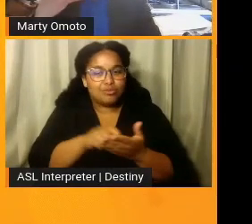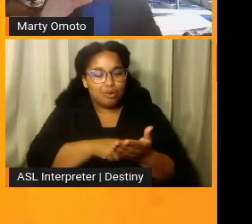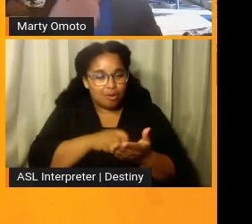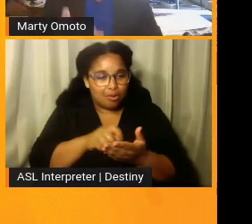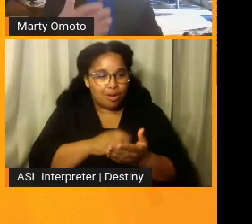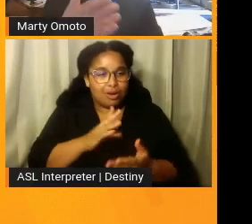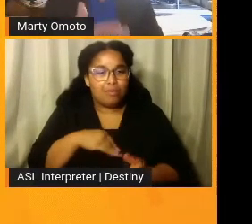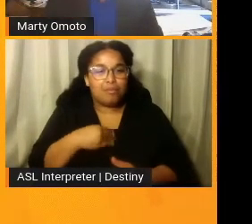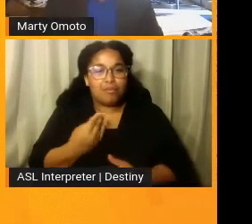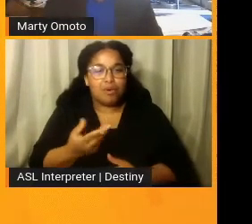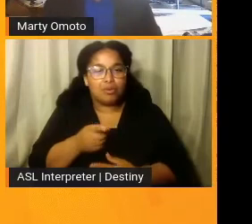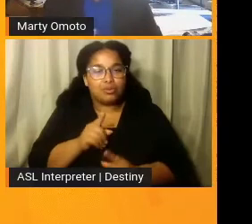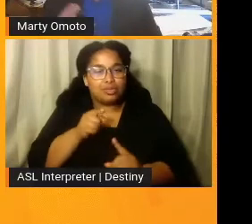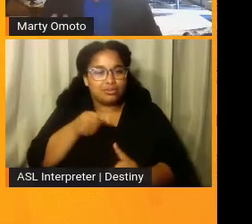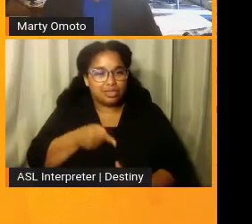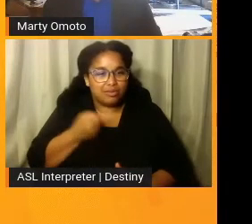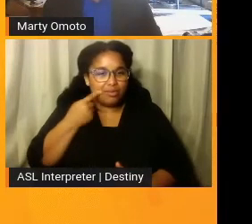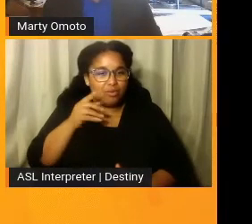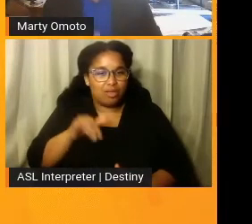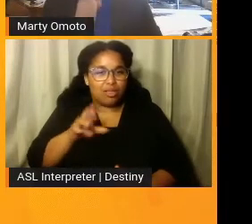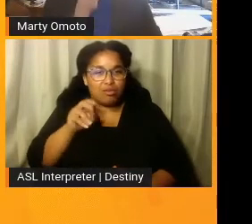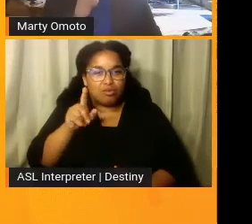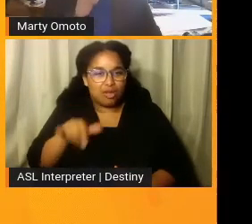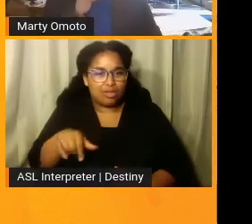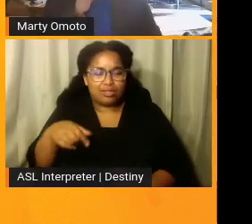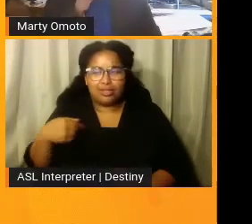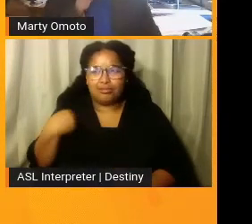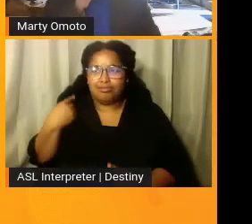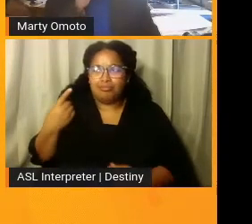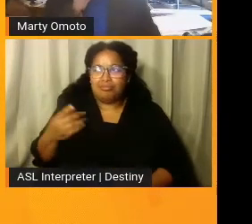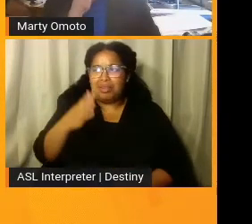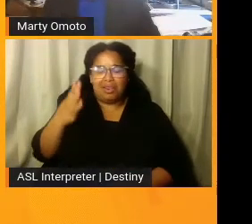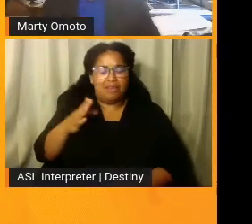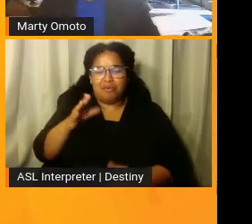poem specifically for that rally, something she had never done before.